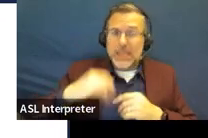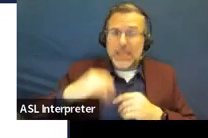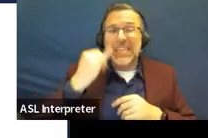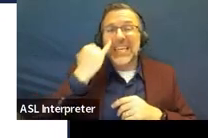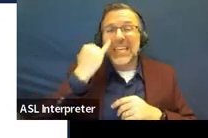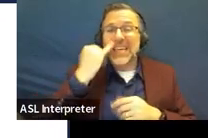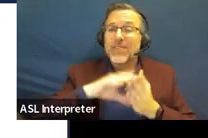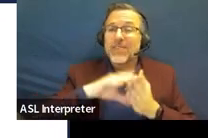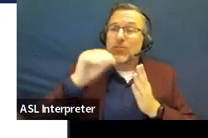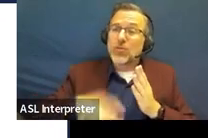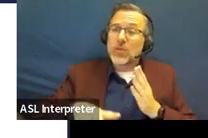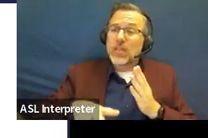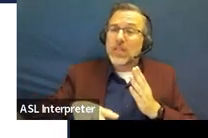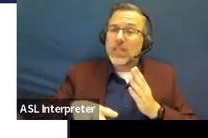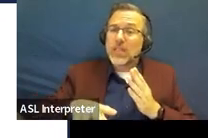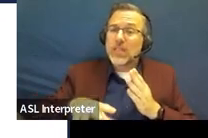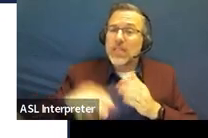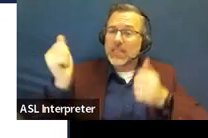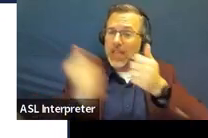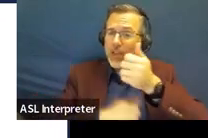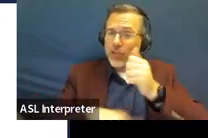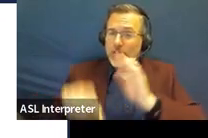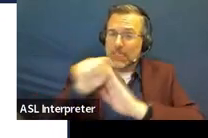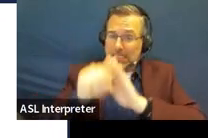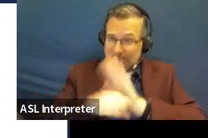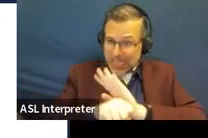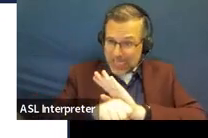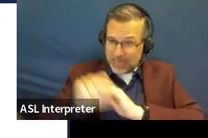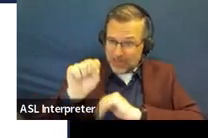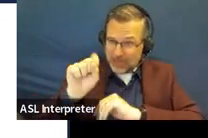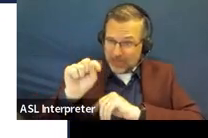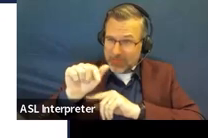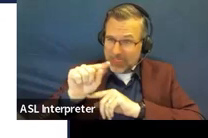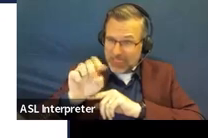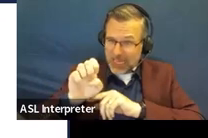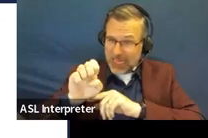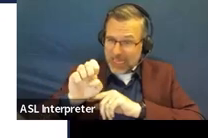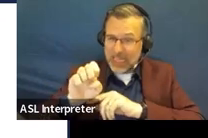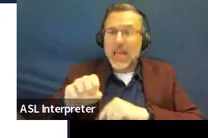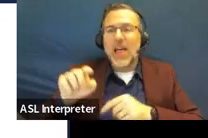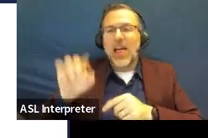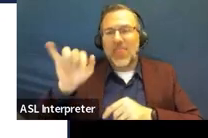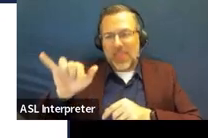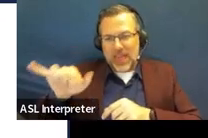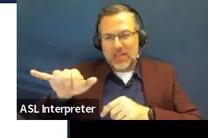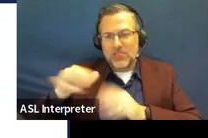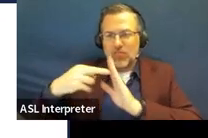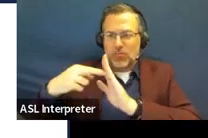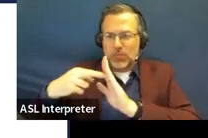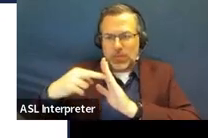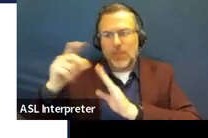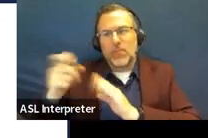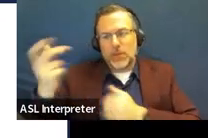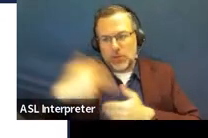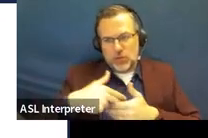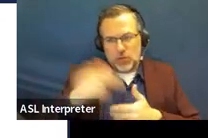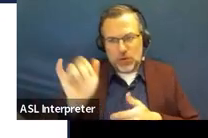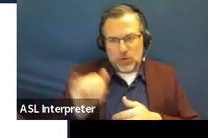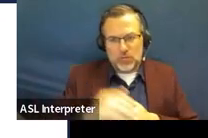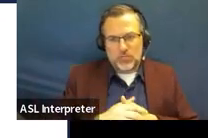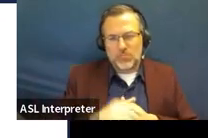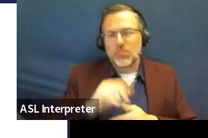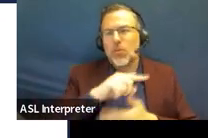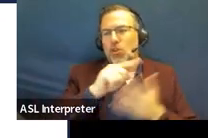agency client, the child's caseworker representing the youth serving agency. So those are the required